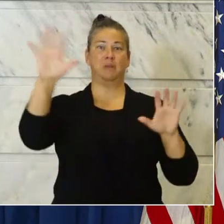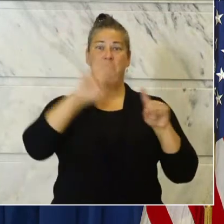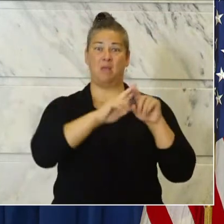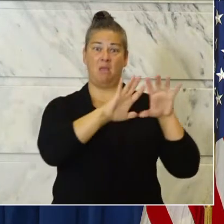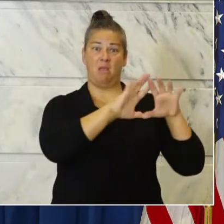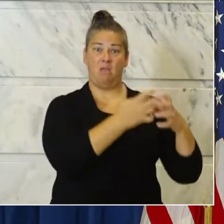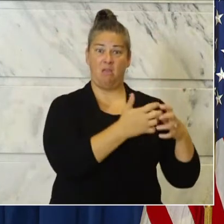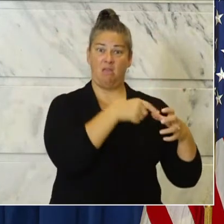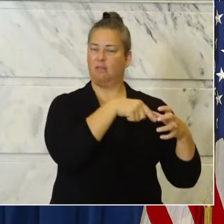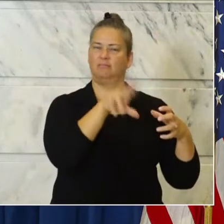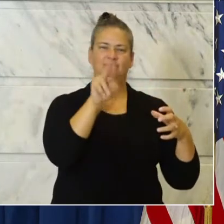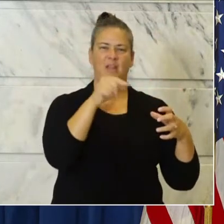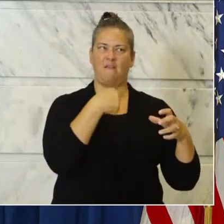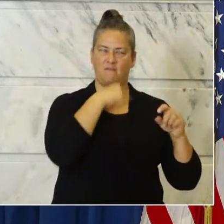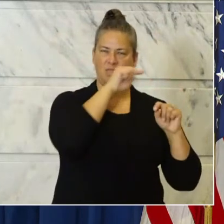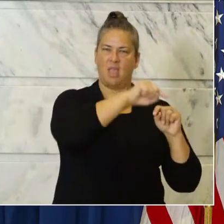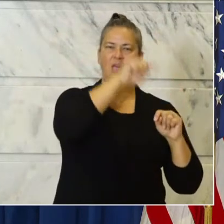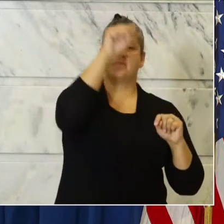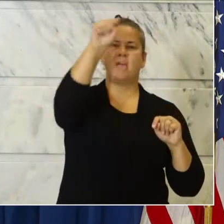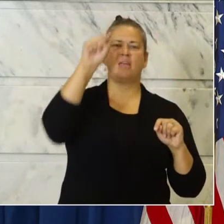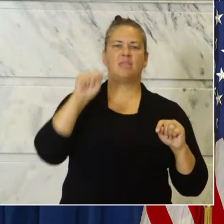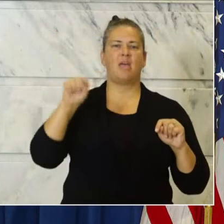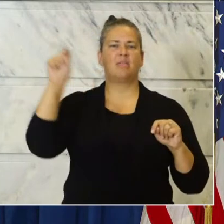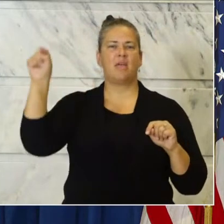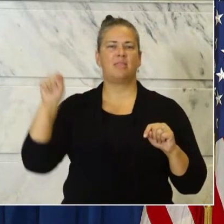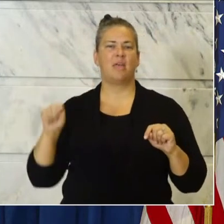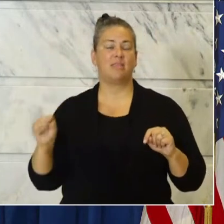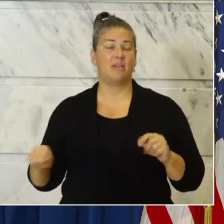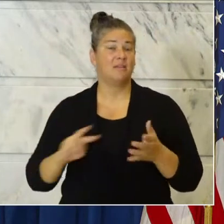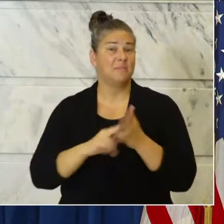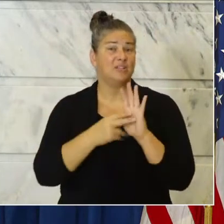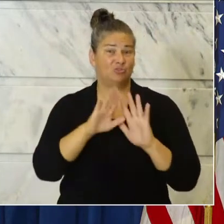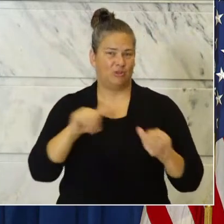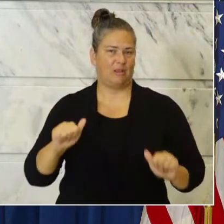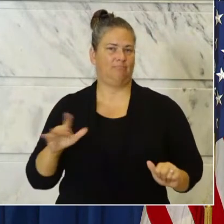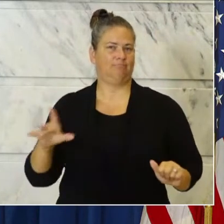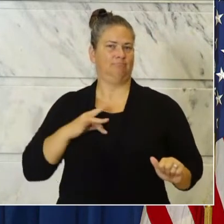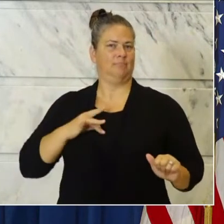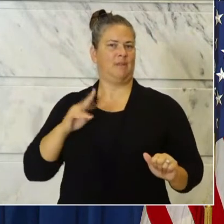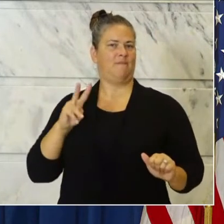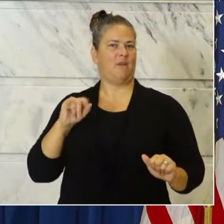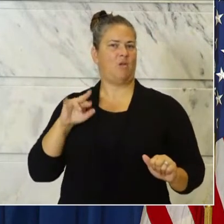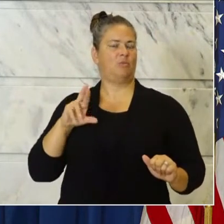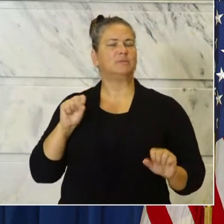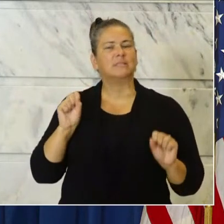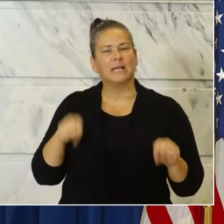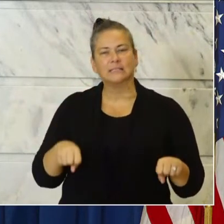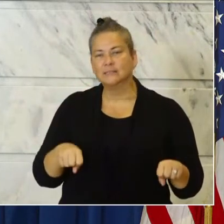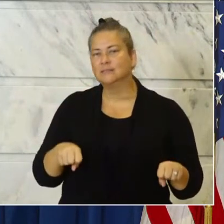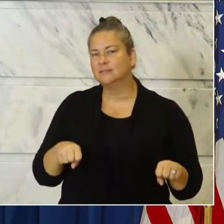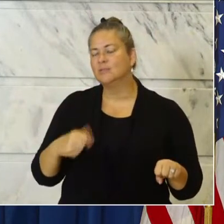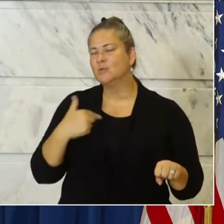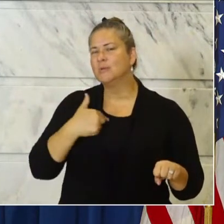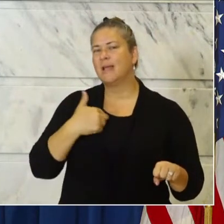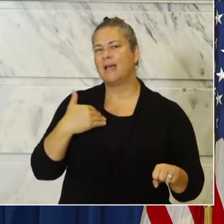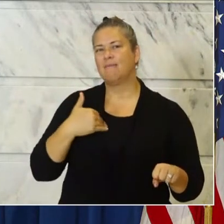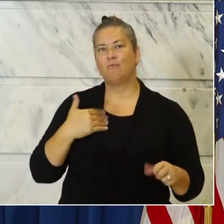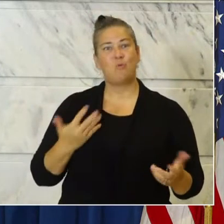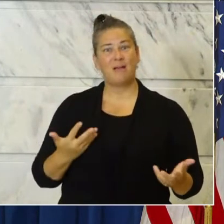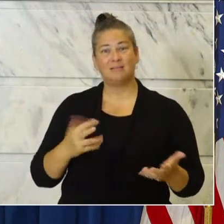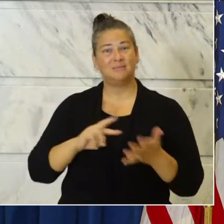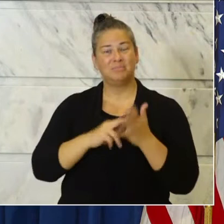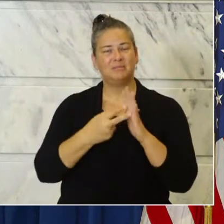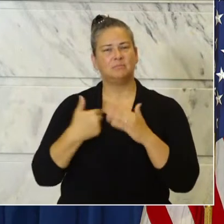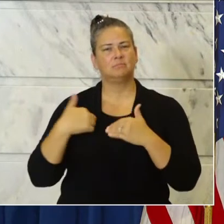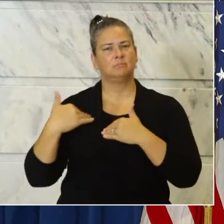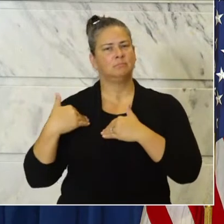can get this virus. We absolutely know that and that means that we have an even greater duty, I think, to make sure we wear those